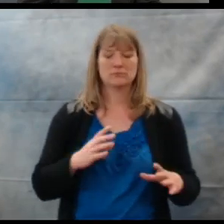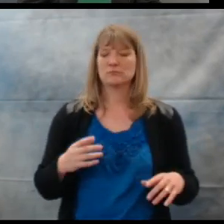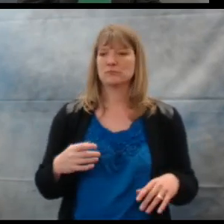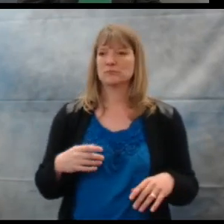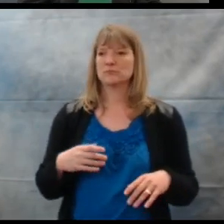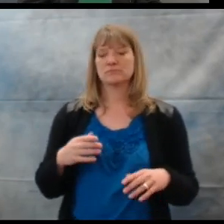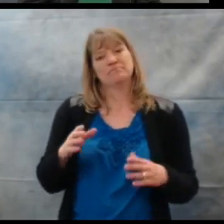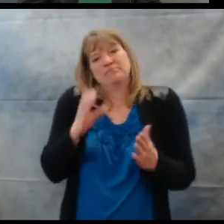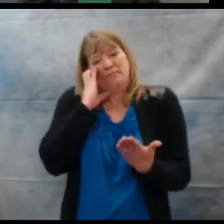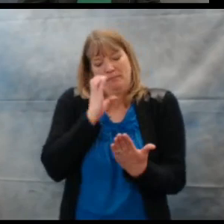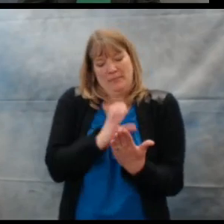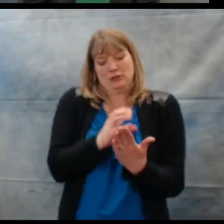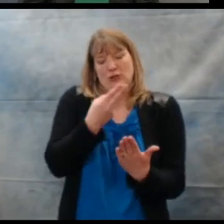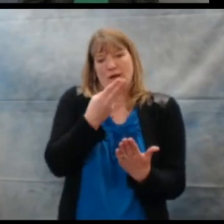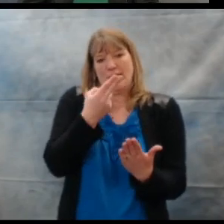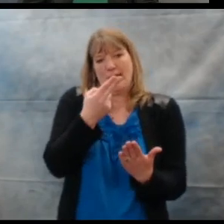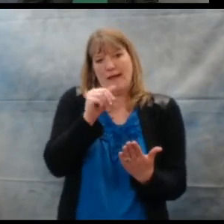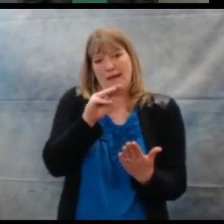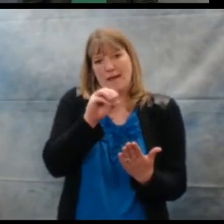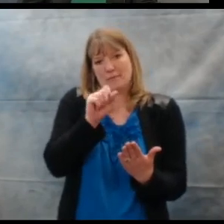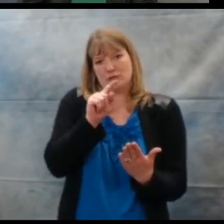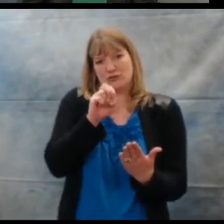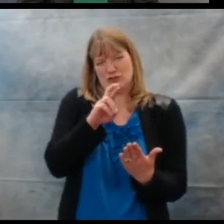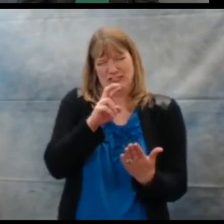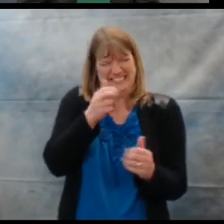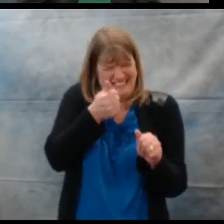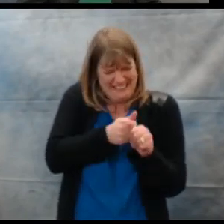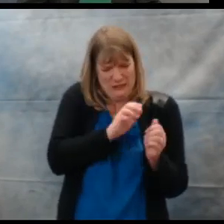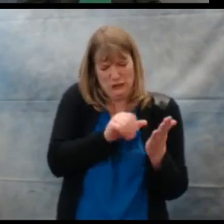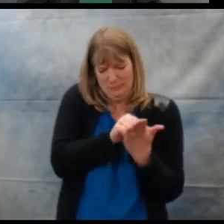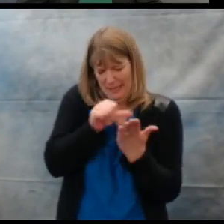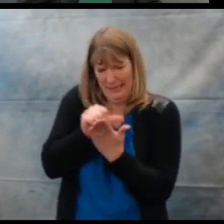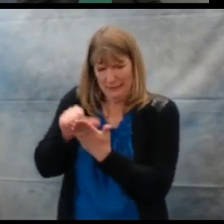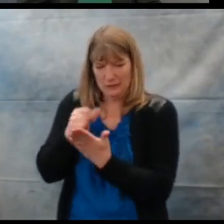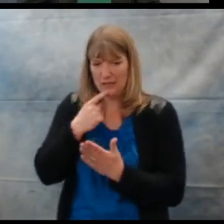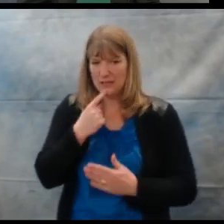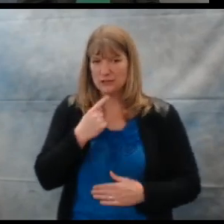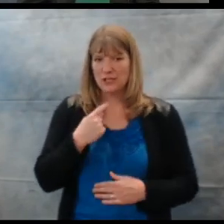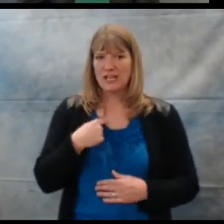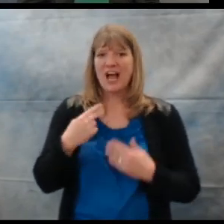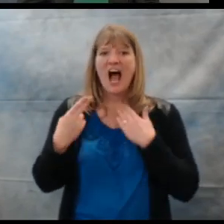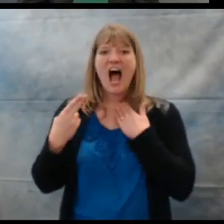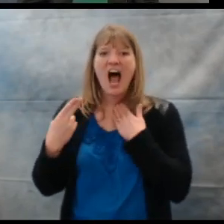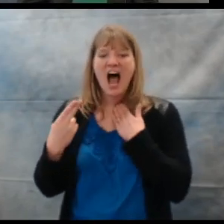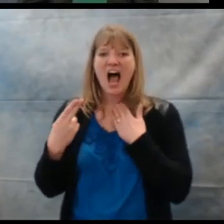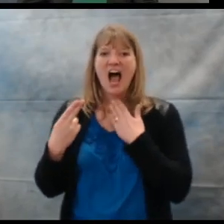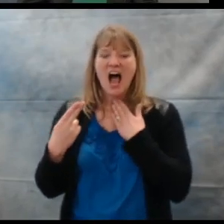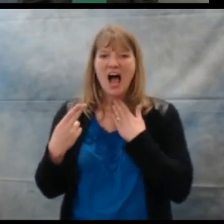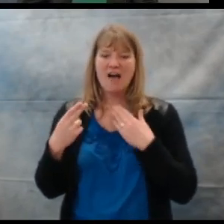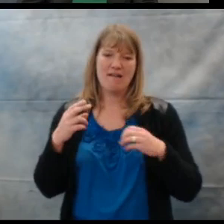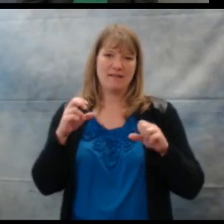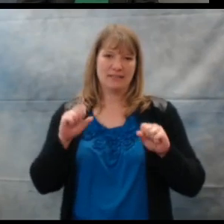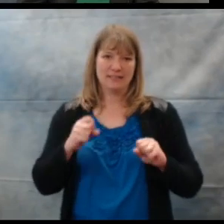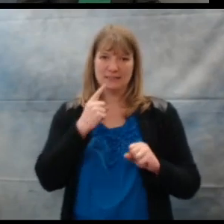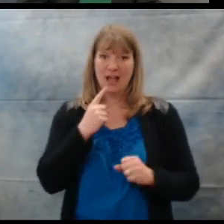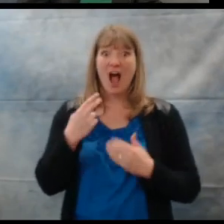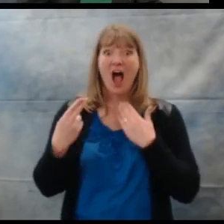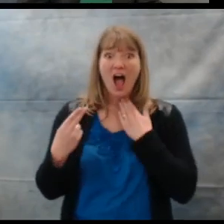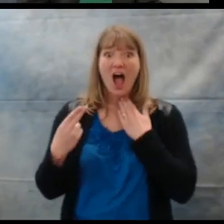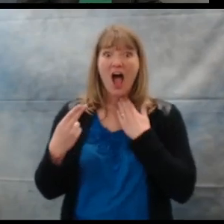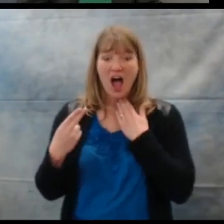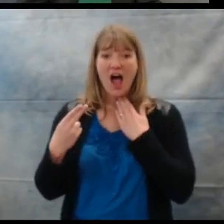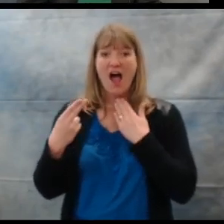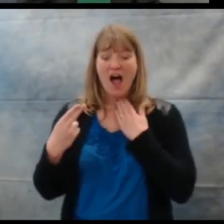For instance, there's a picture of a hamster on every page in this book. So you can highlight the huh sound by